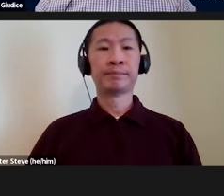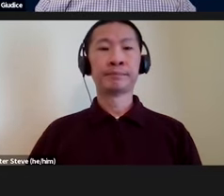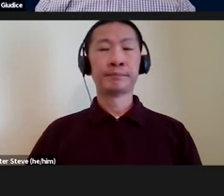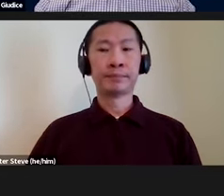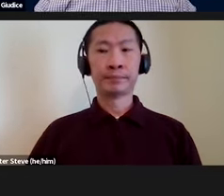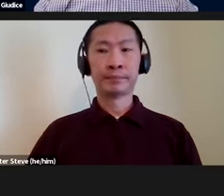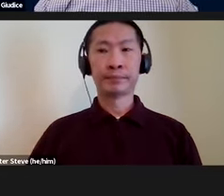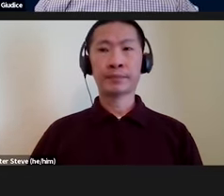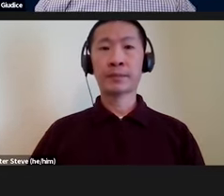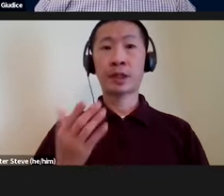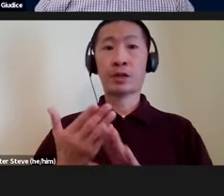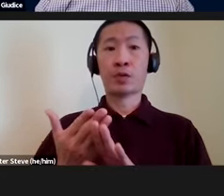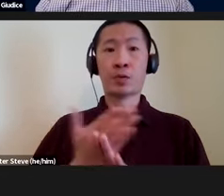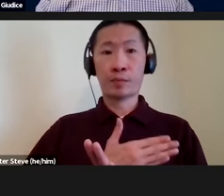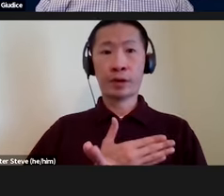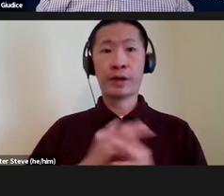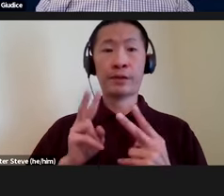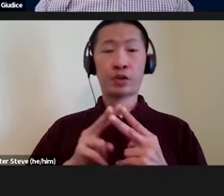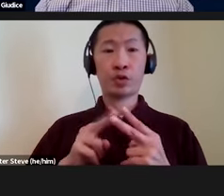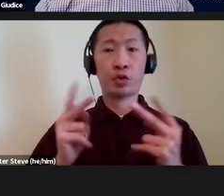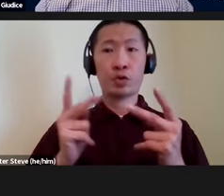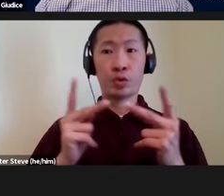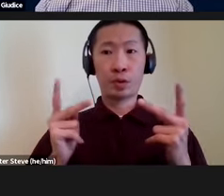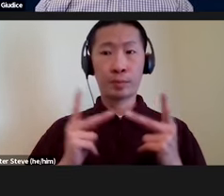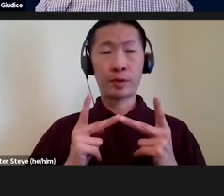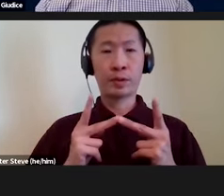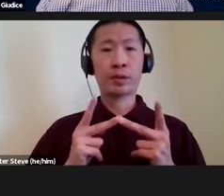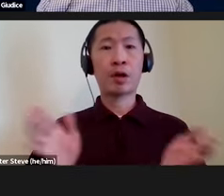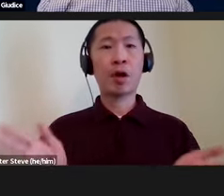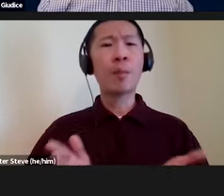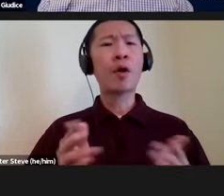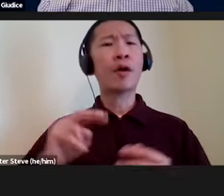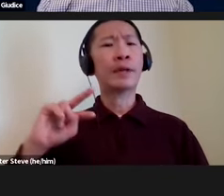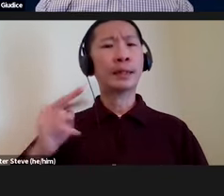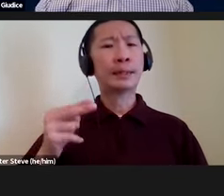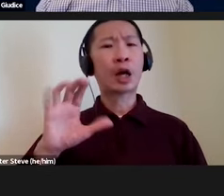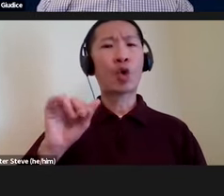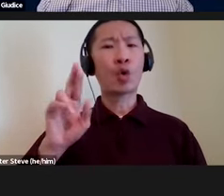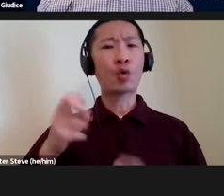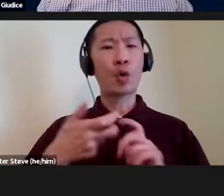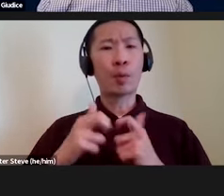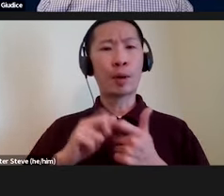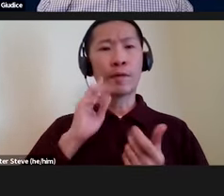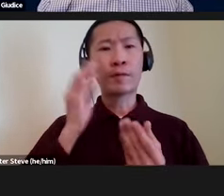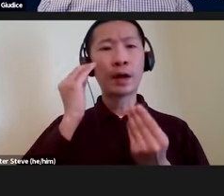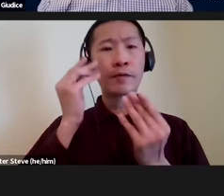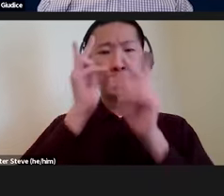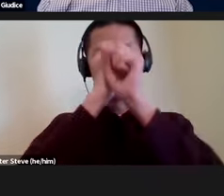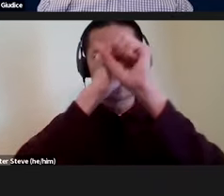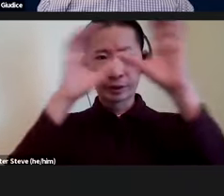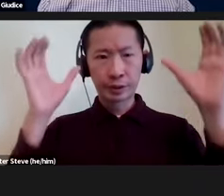So the previous two positions motivate a second core problem for information visualization.